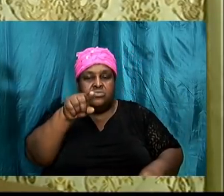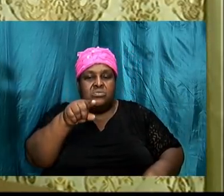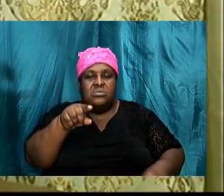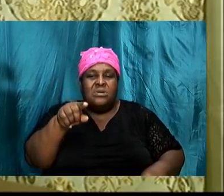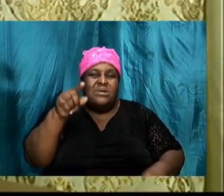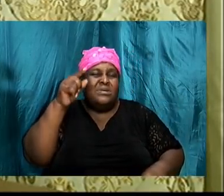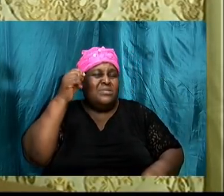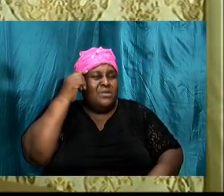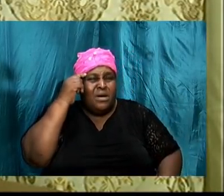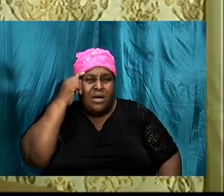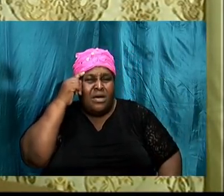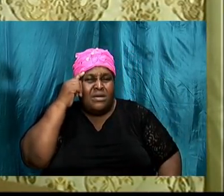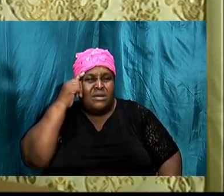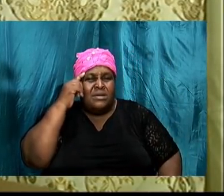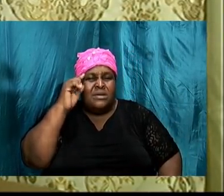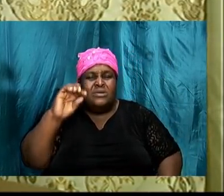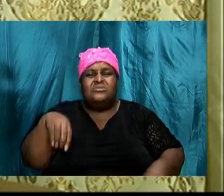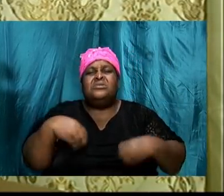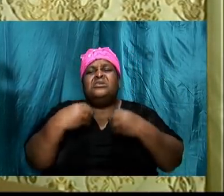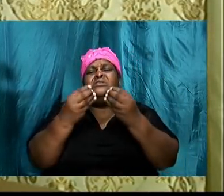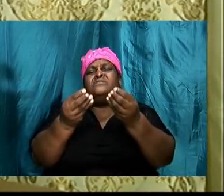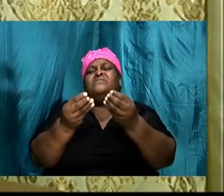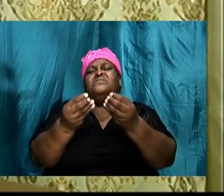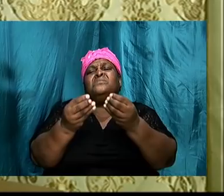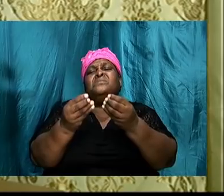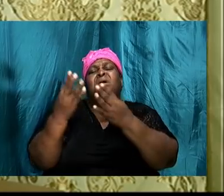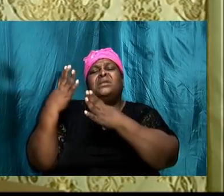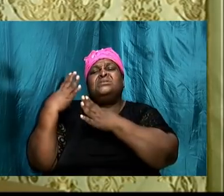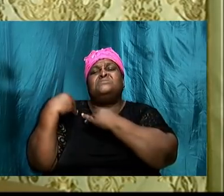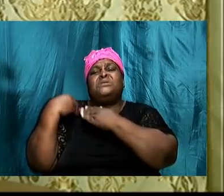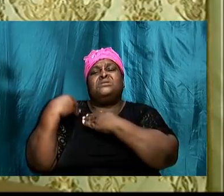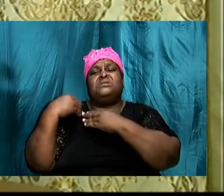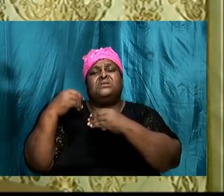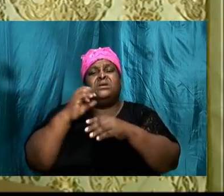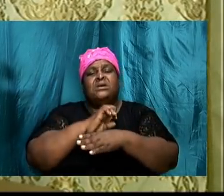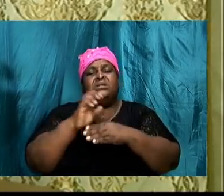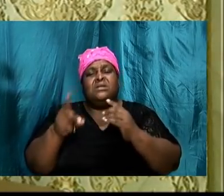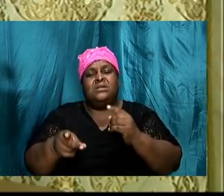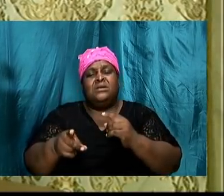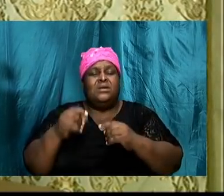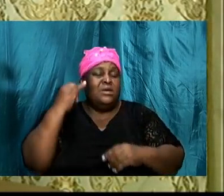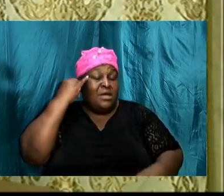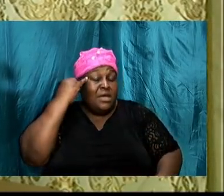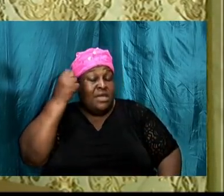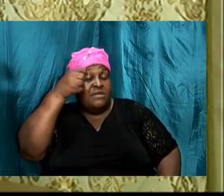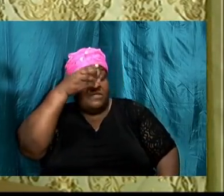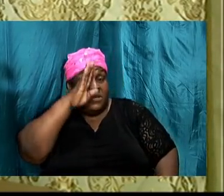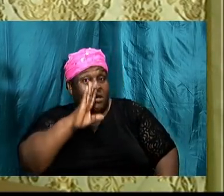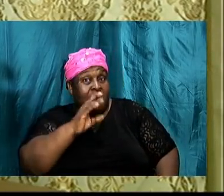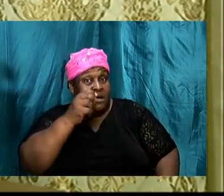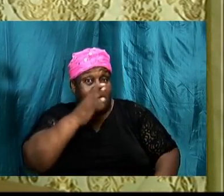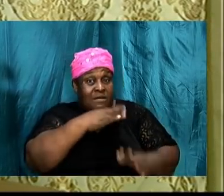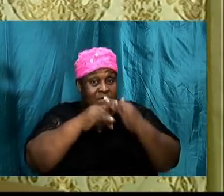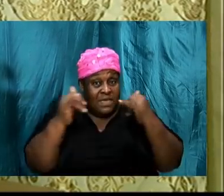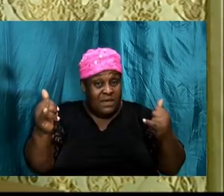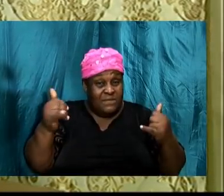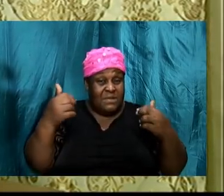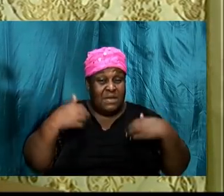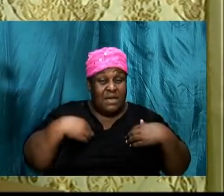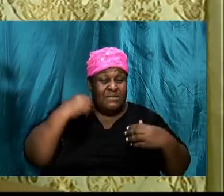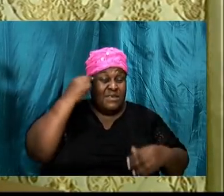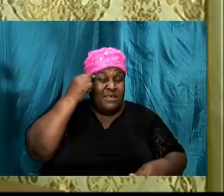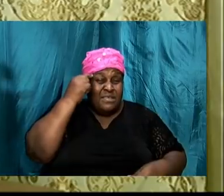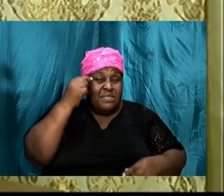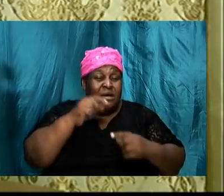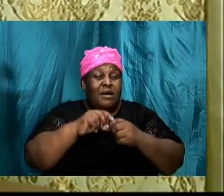an expected end. And if the God of heaven can have thoughts for our life, if He can have